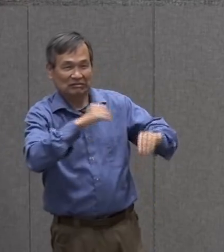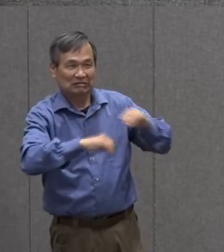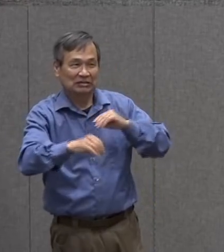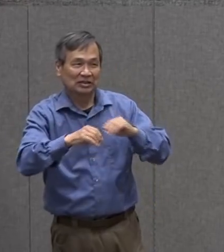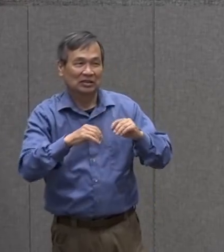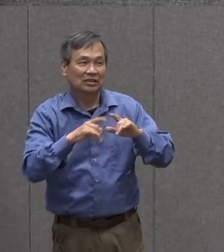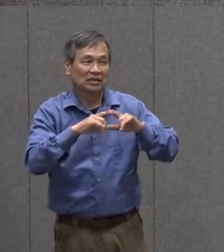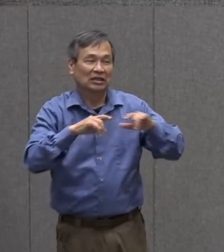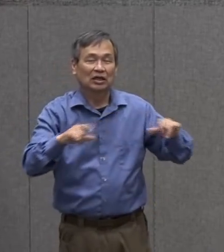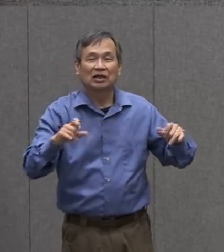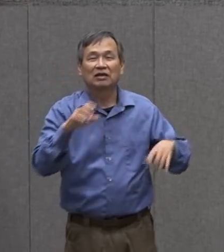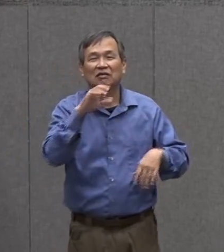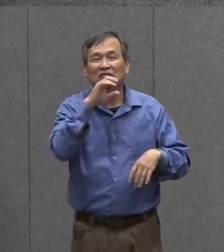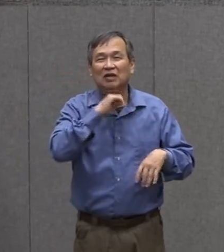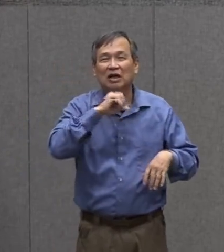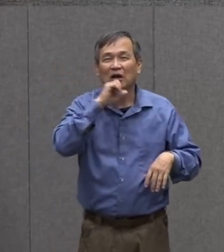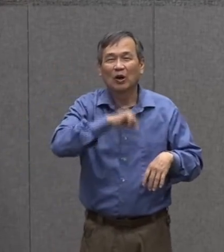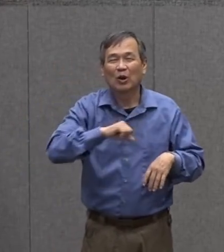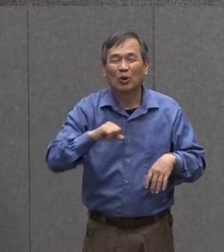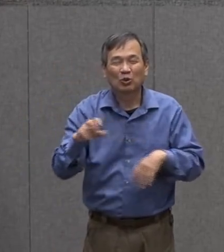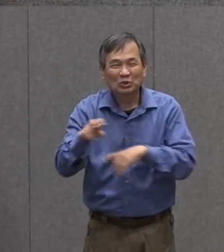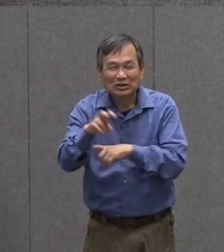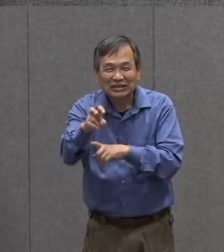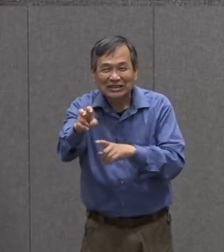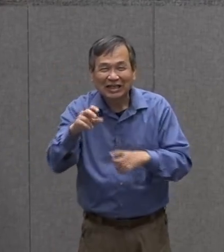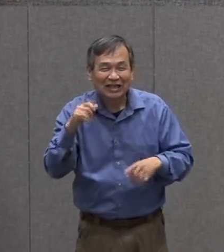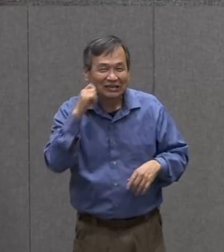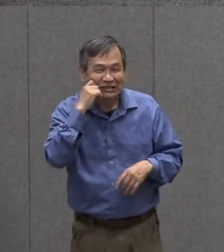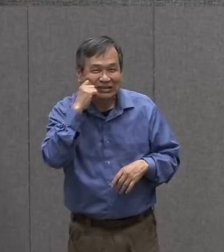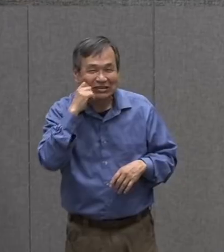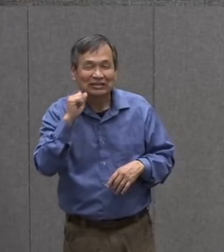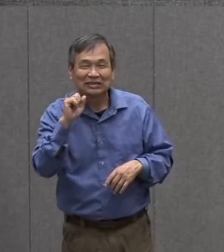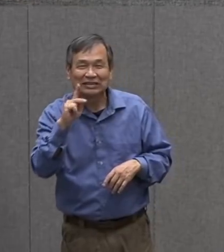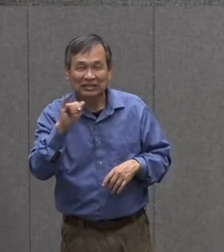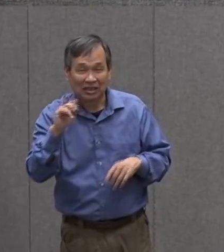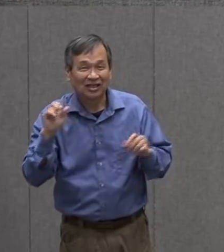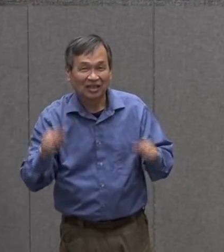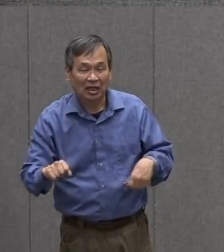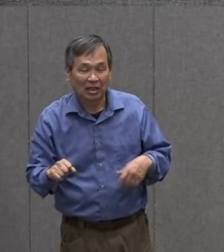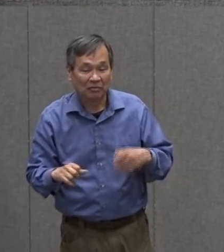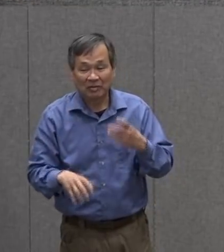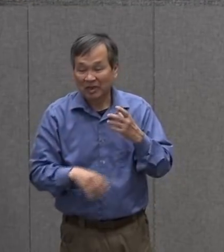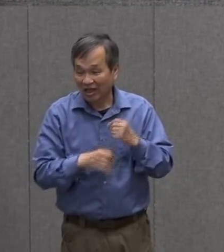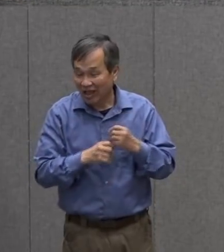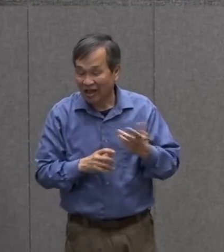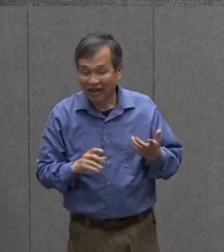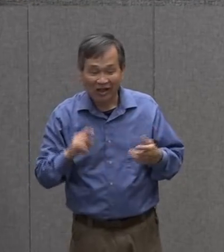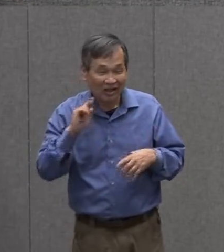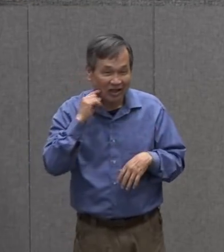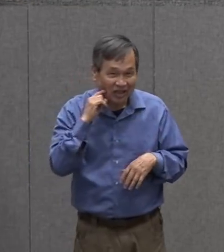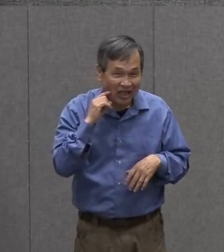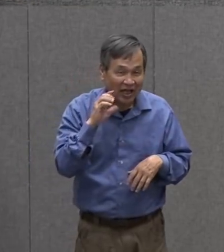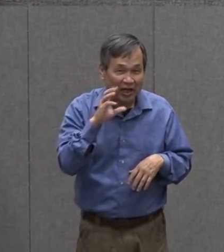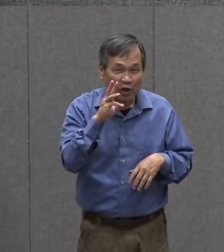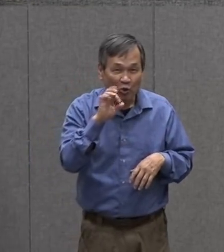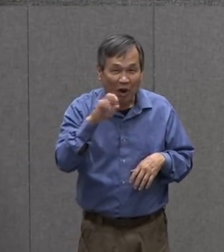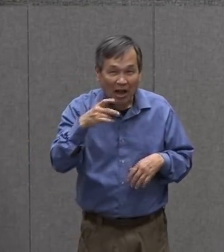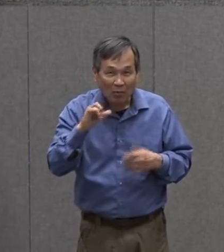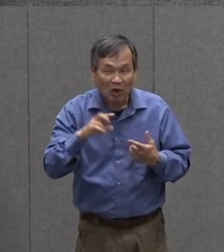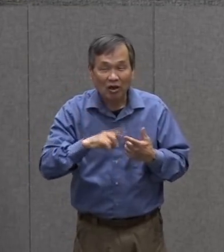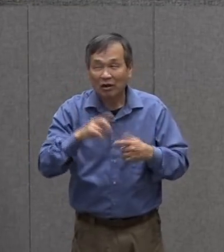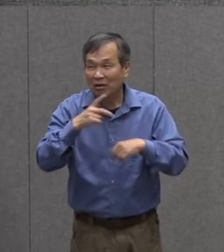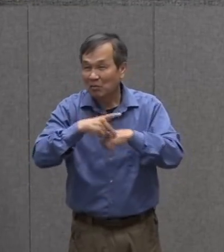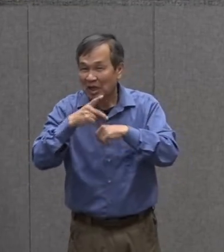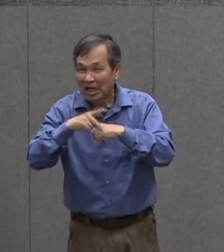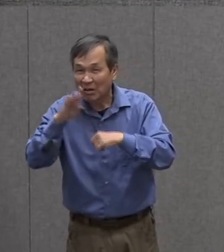even old snakeskin they might also add a candy wrapper plastic bags